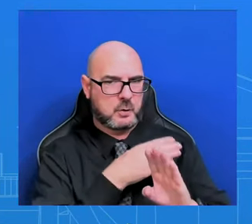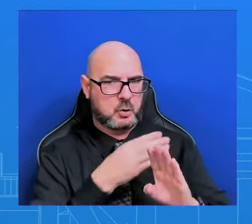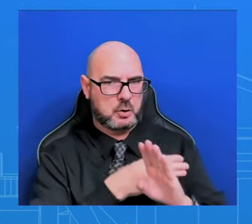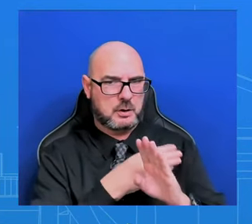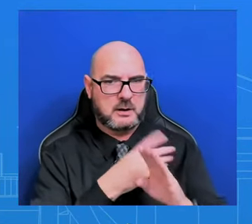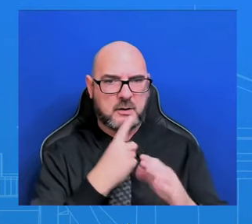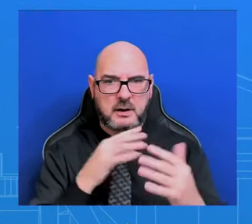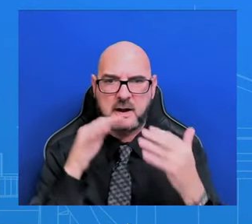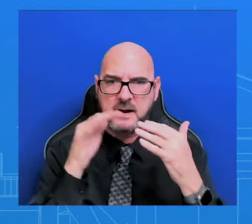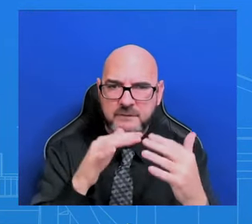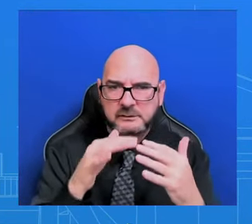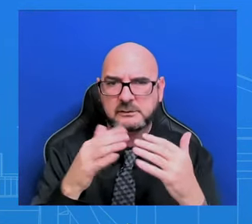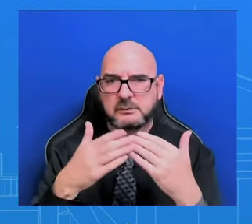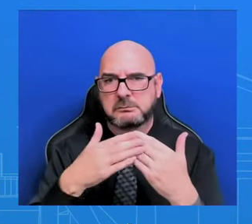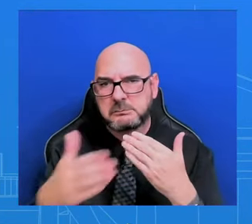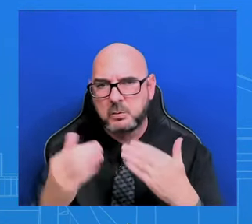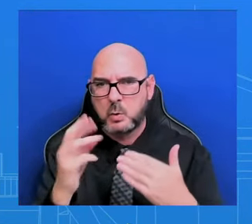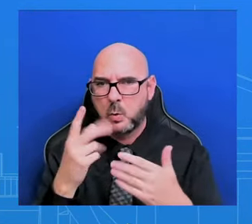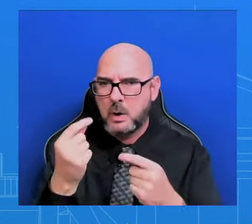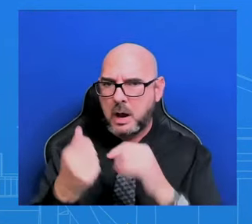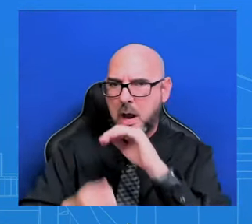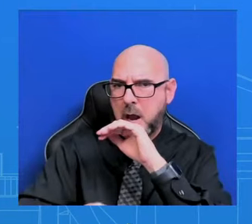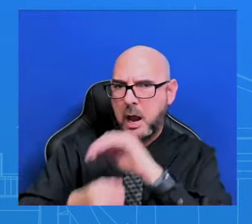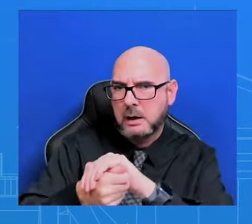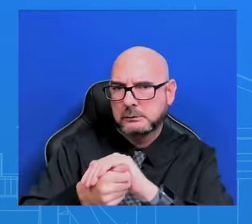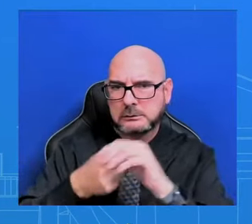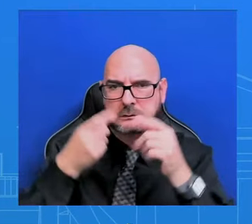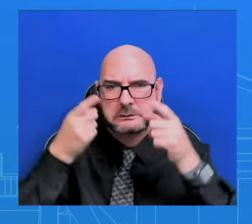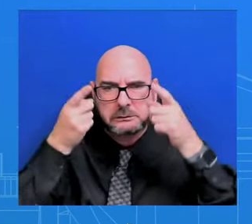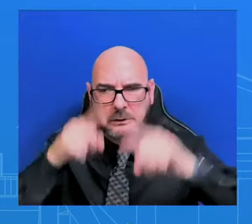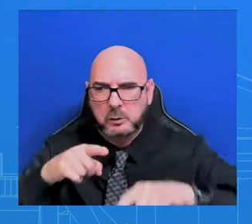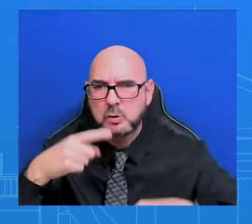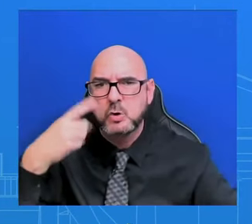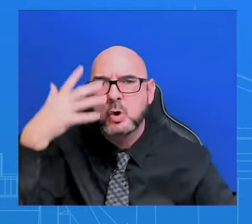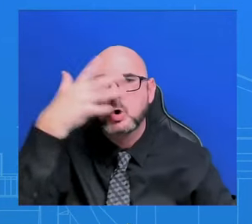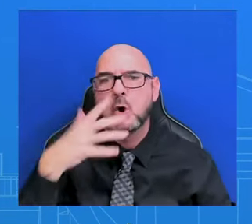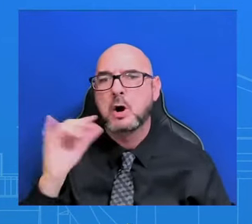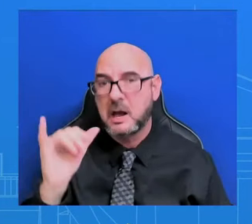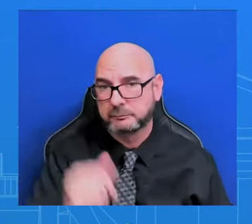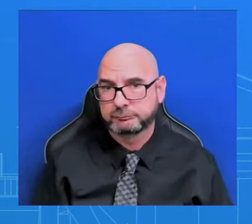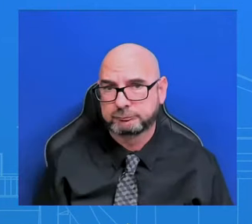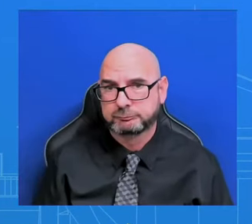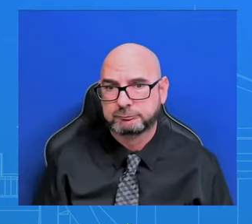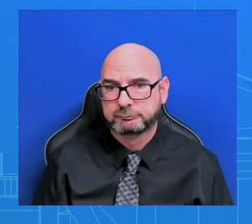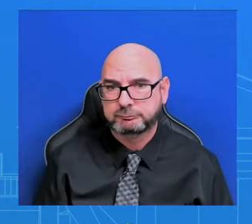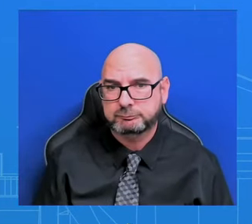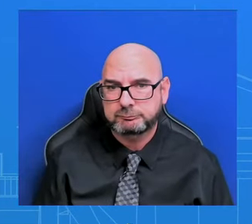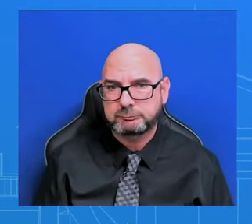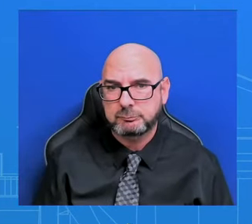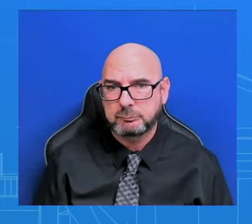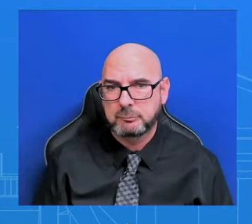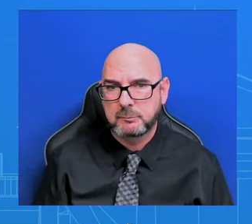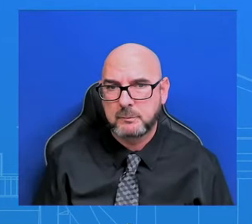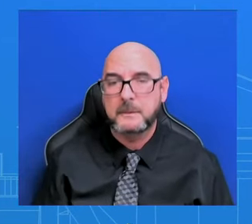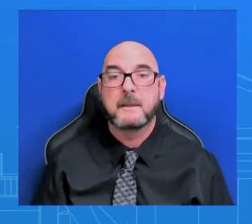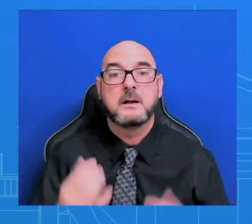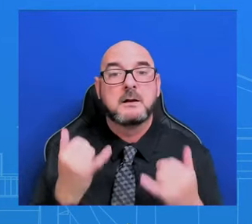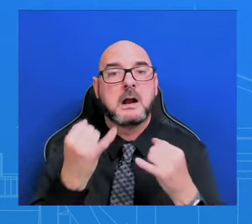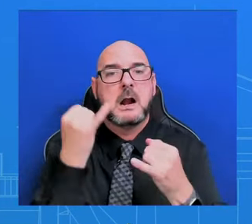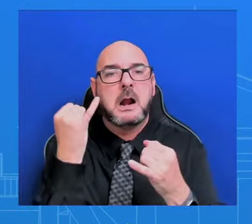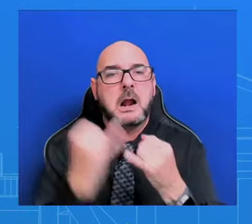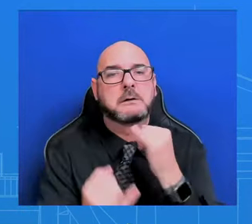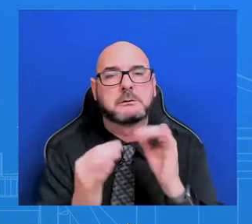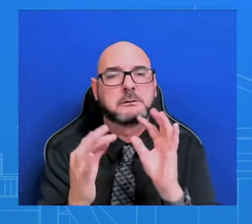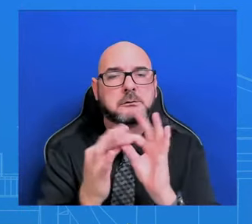and what a hostage deal, the parameters of that would look like. But the last thing I'll say on this is we have been very consistent